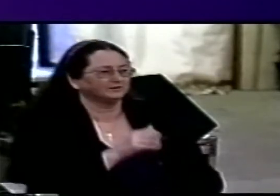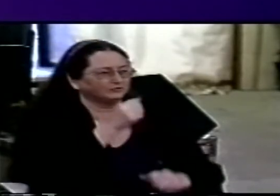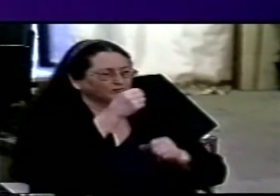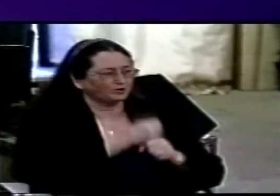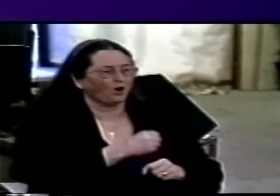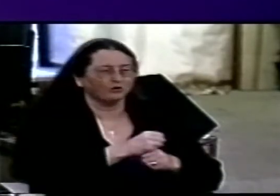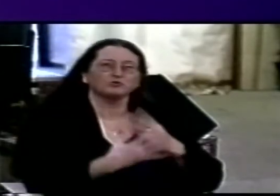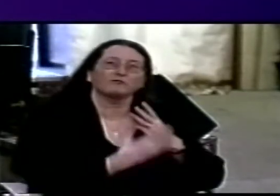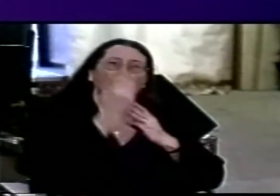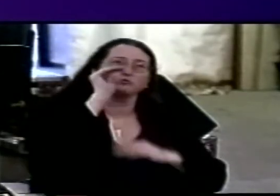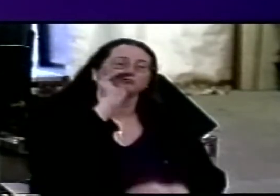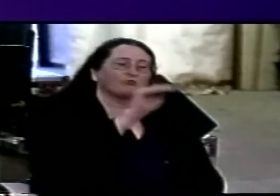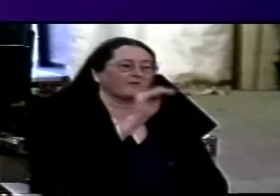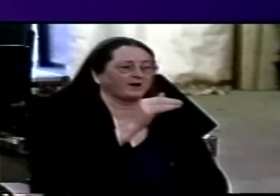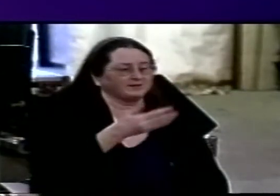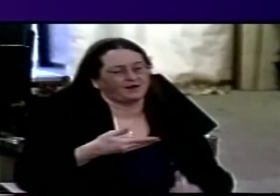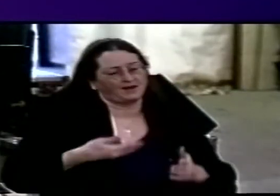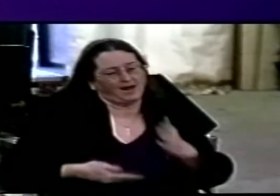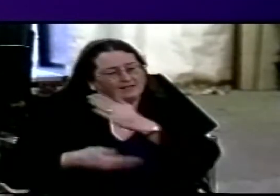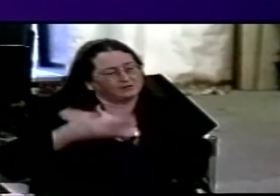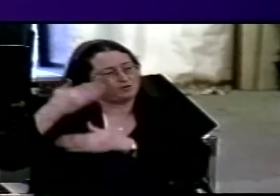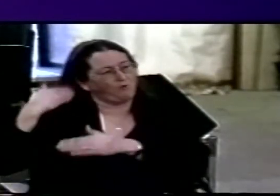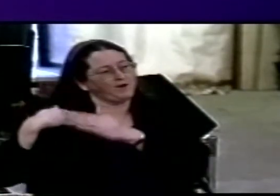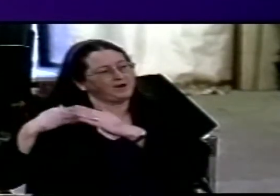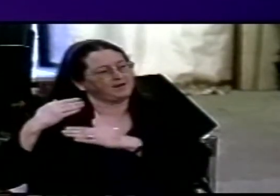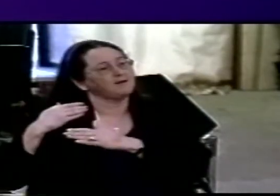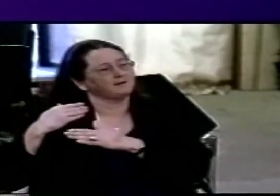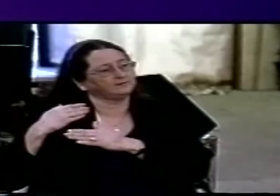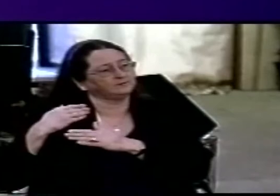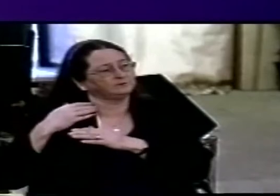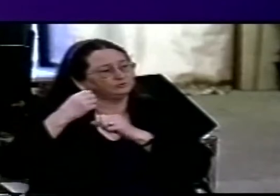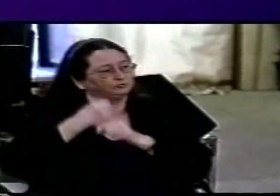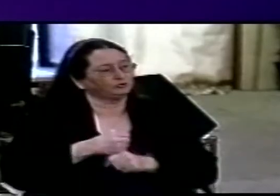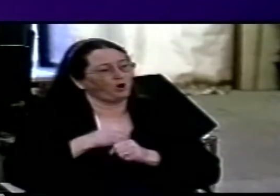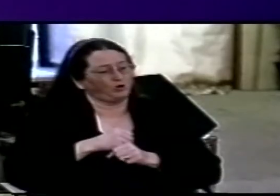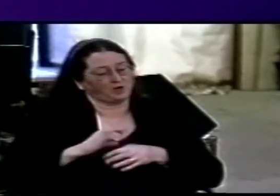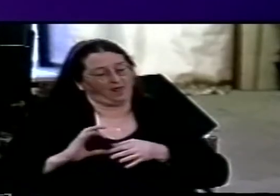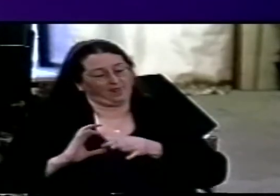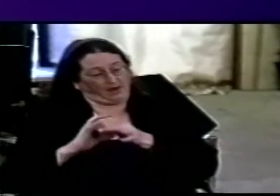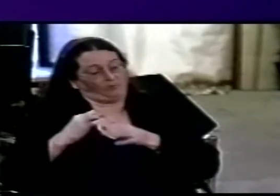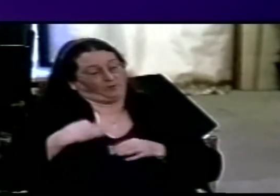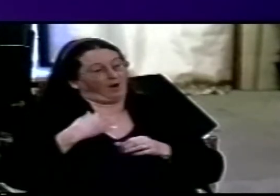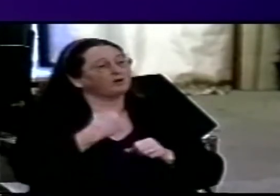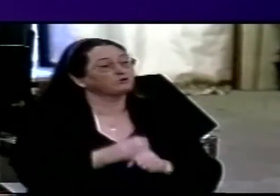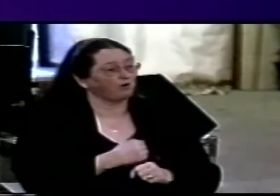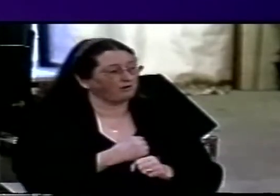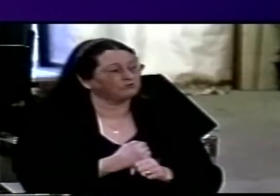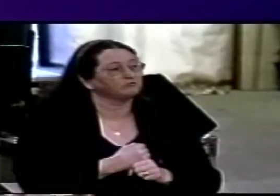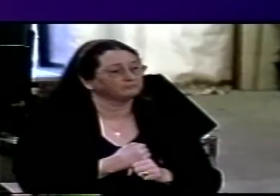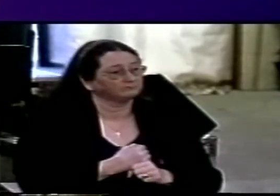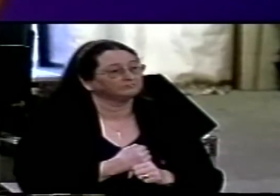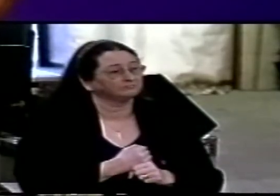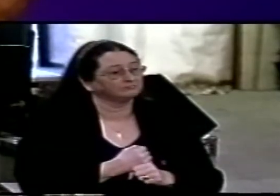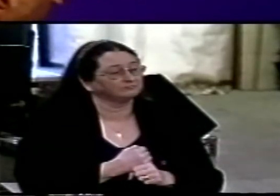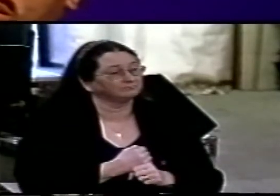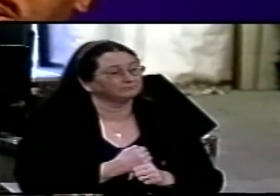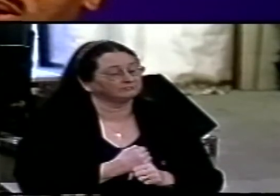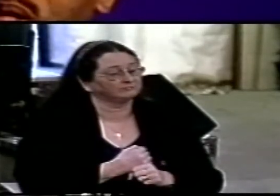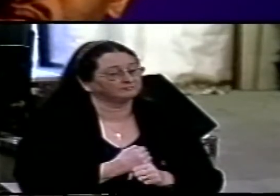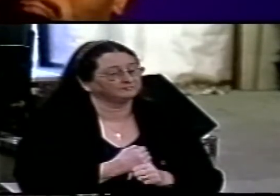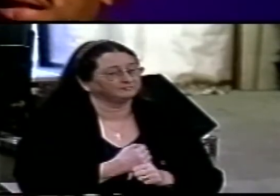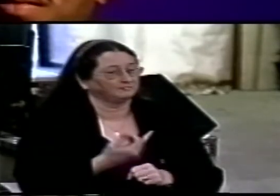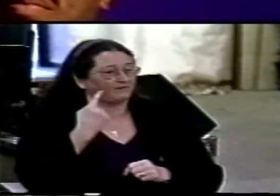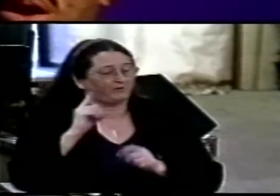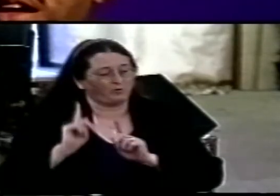is a historic sister body to my tribe New Testament Church of God and hitherto the two